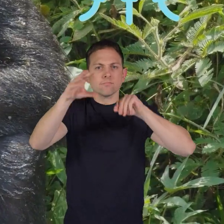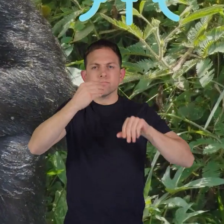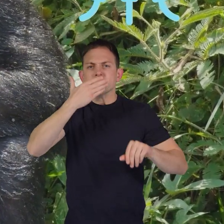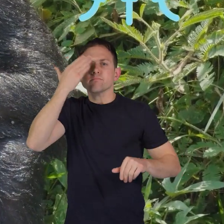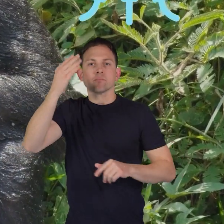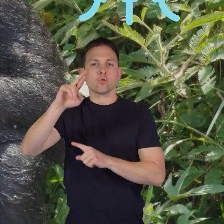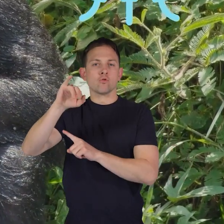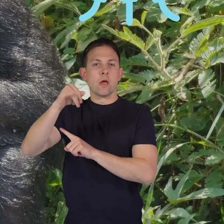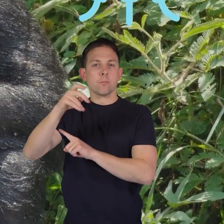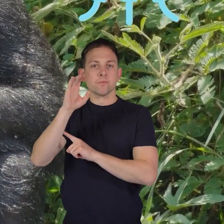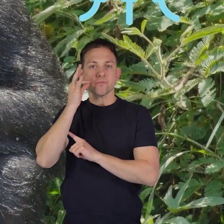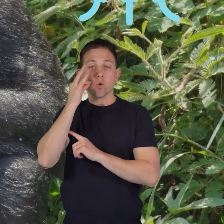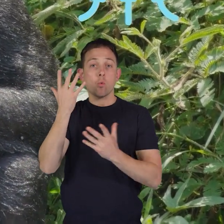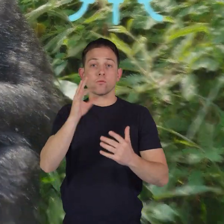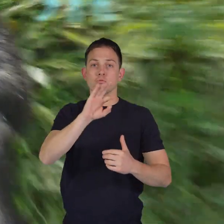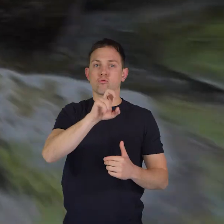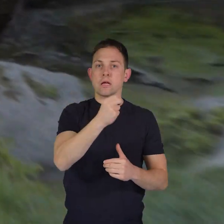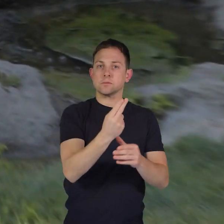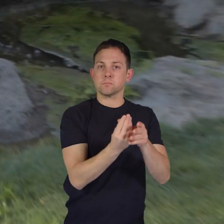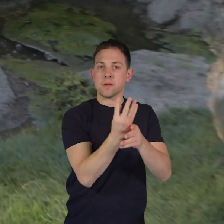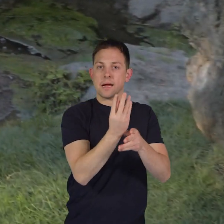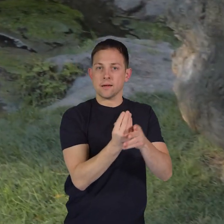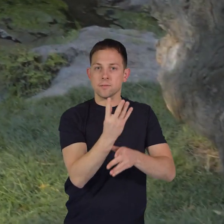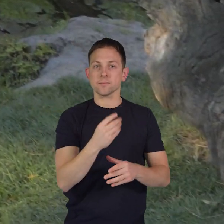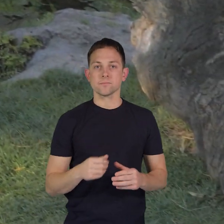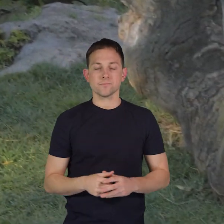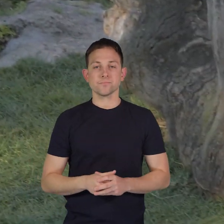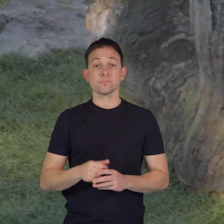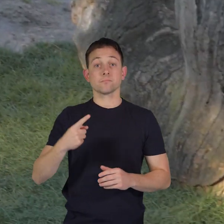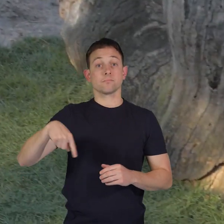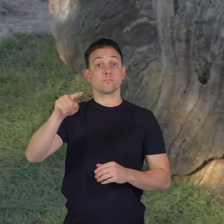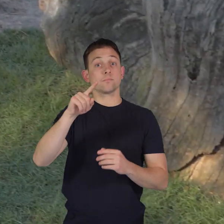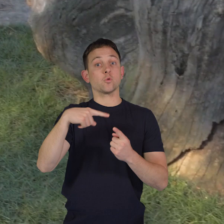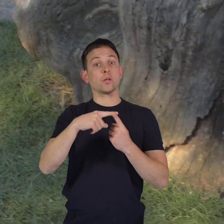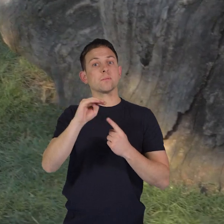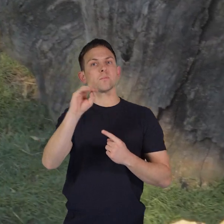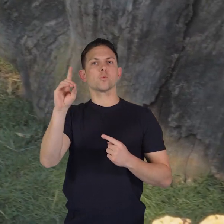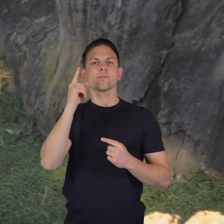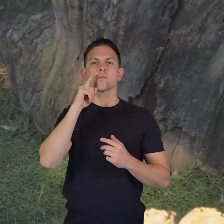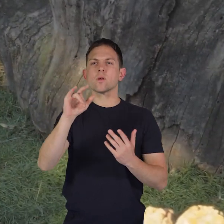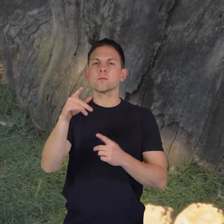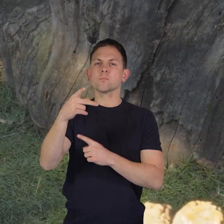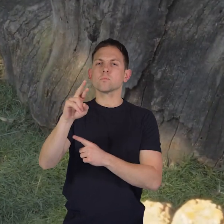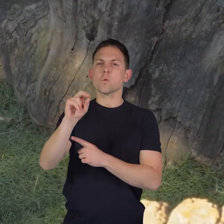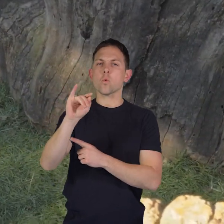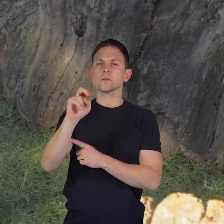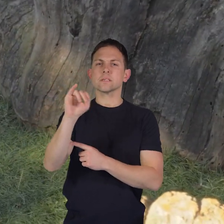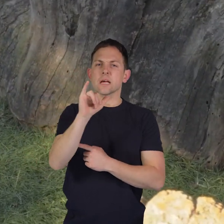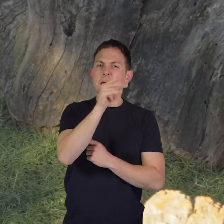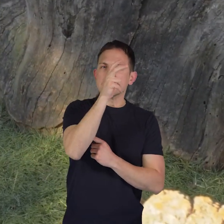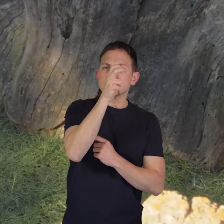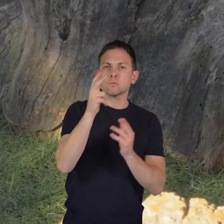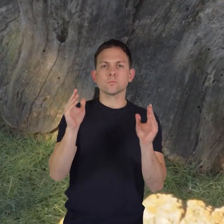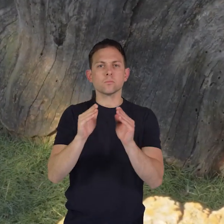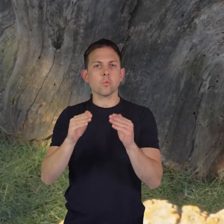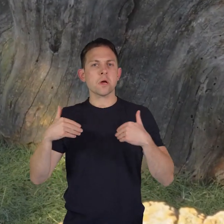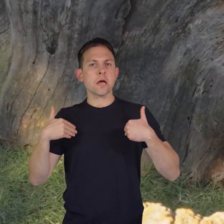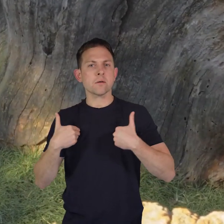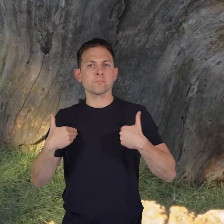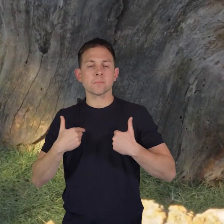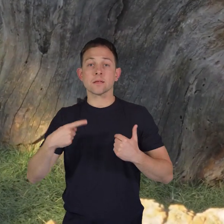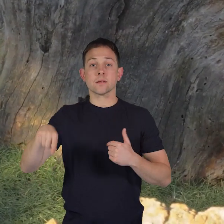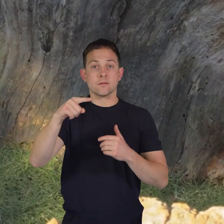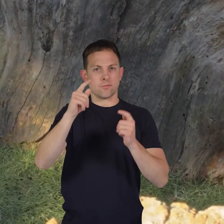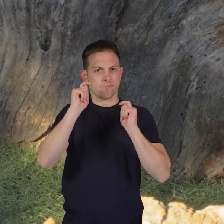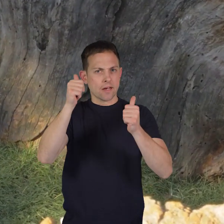ripe fruits or fresh plants to eat and when they're in the mood for some protein like insects or small animals their quick